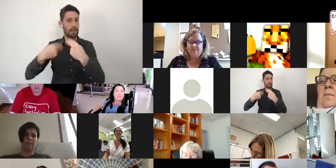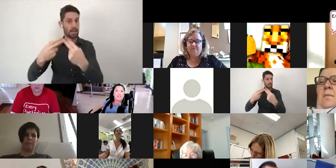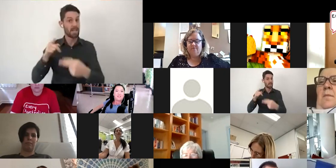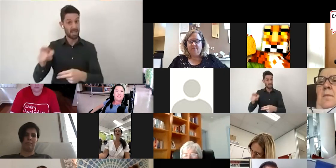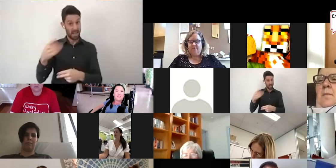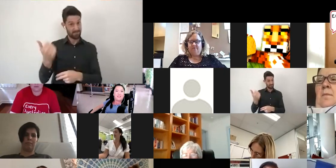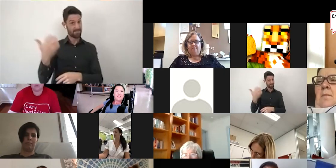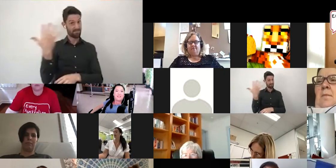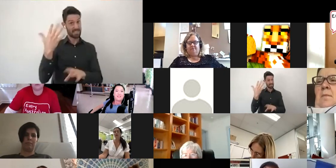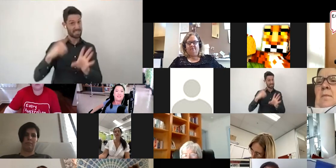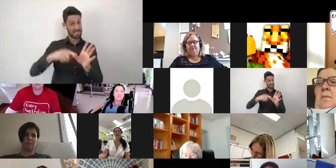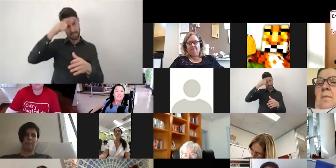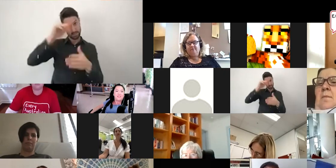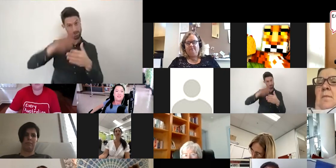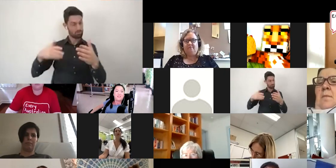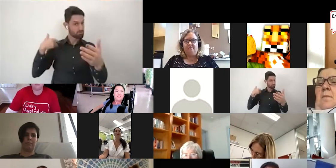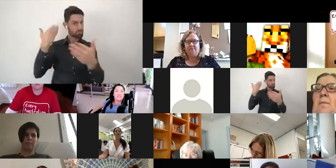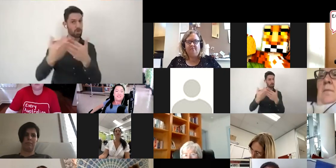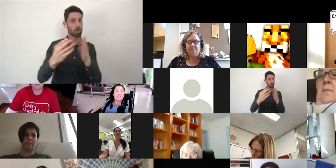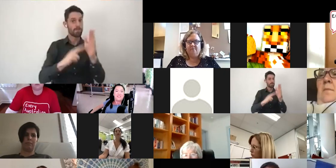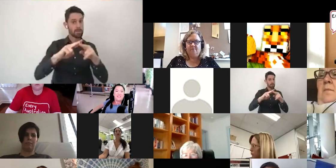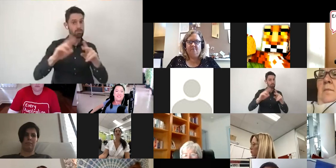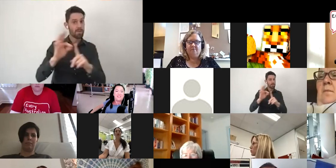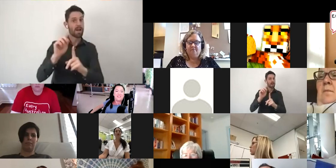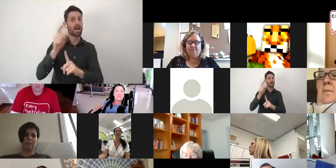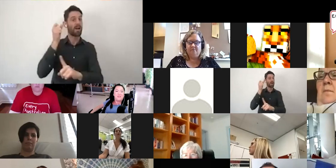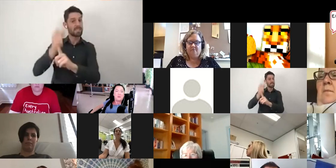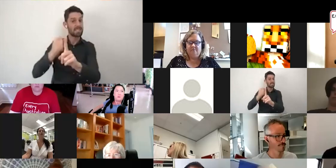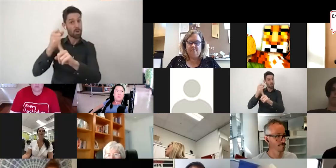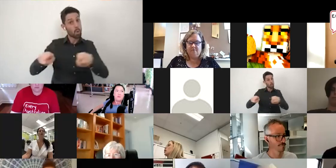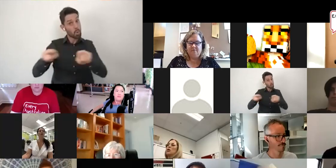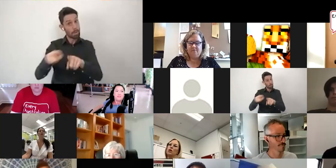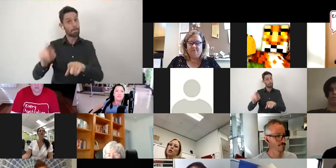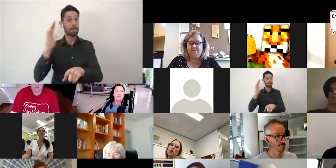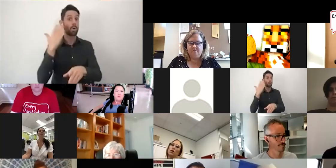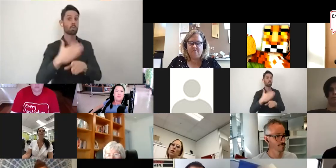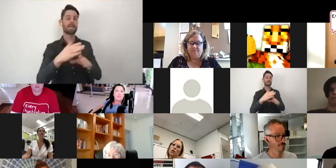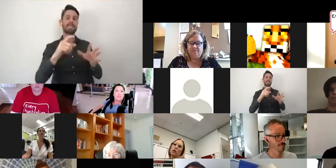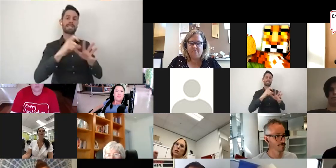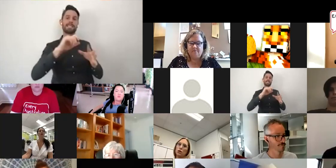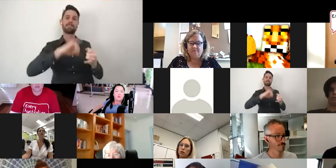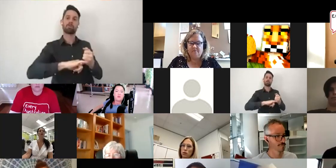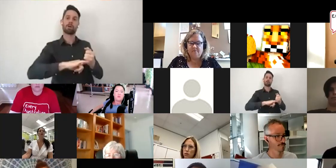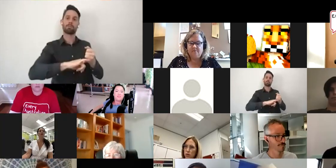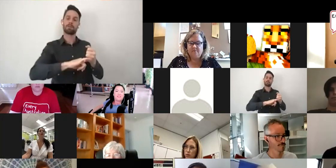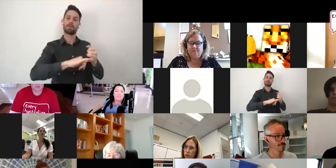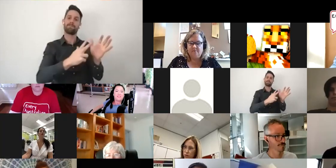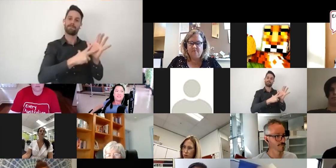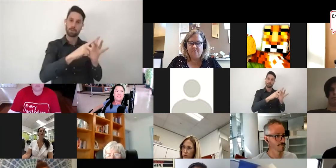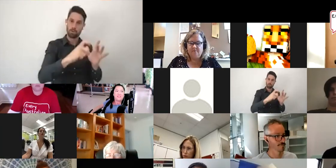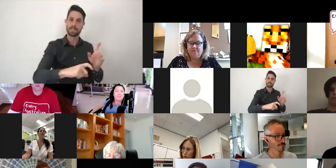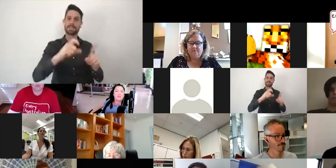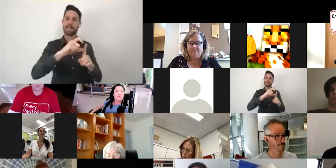-for-profit and advocacy sectors, including leadership positions with Down Syndrome Victoria, Down Syndrome Australia, the Australian